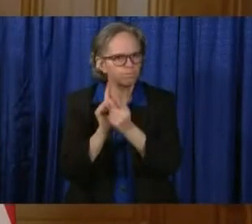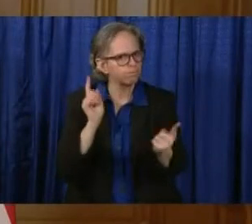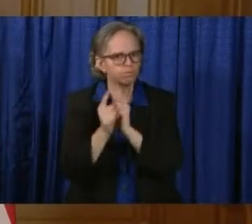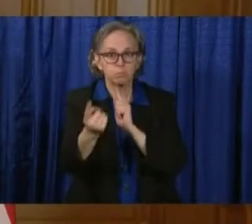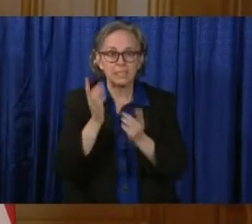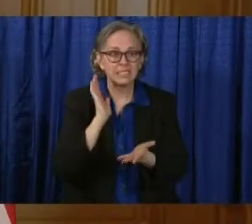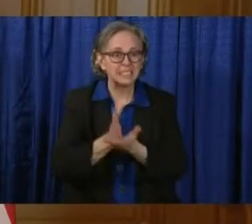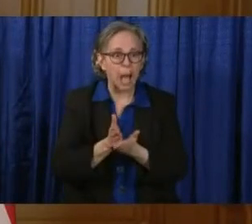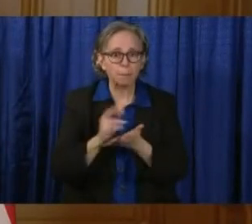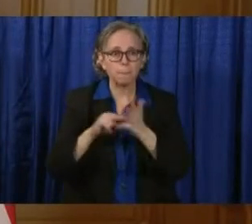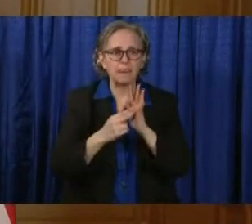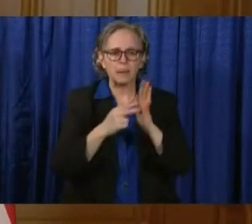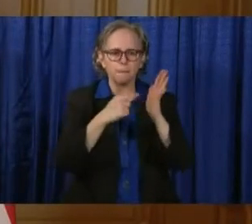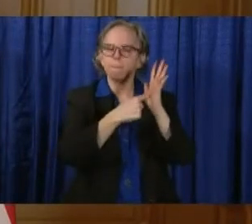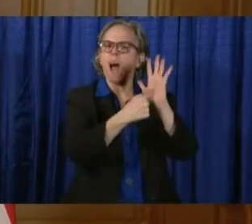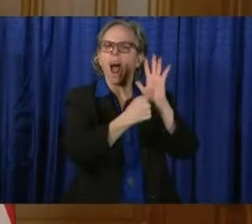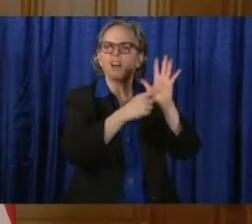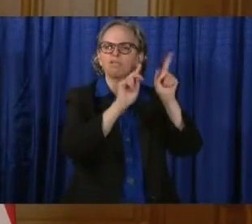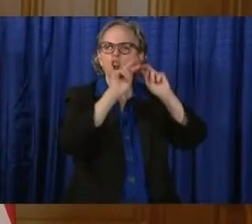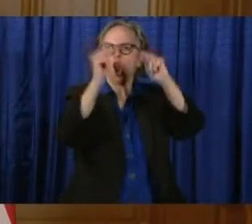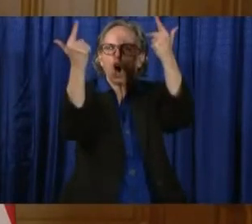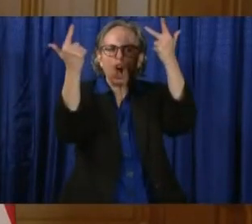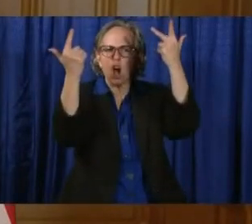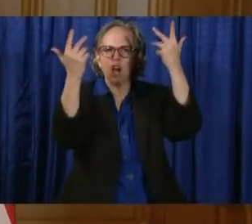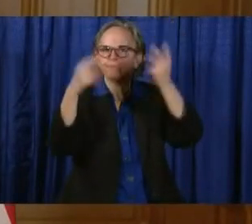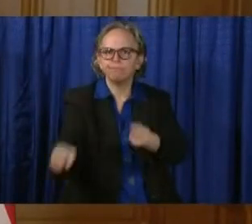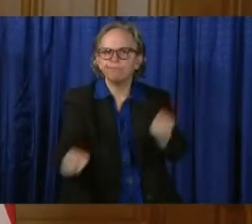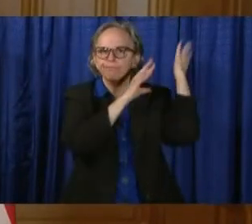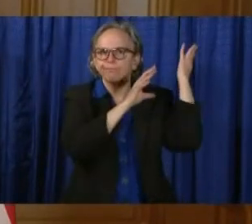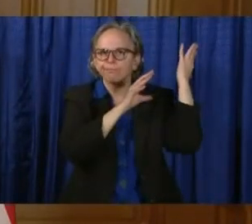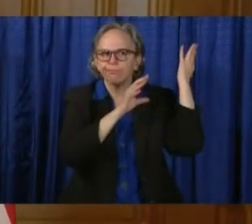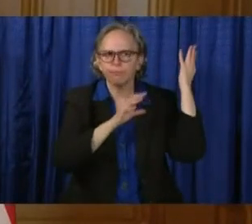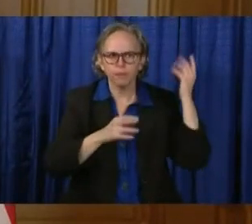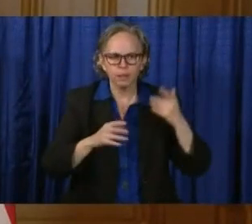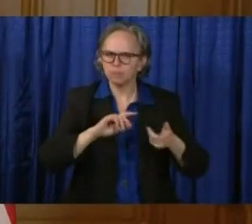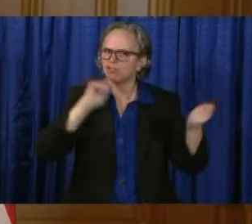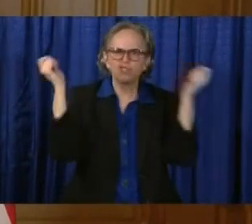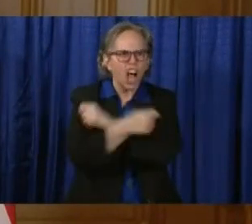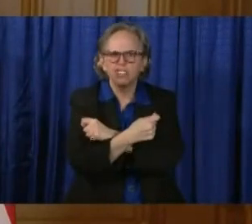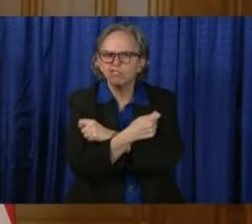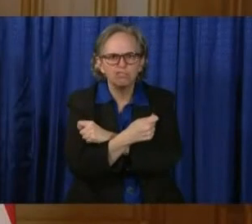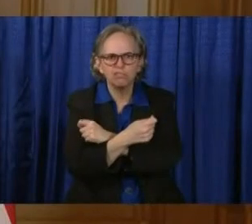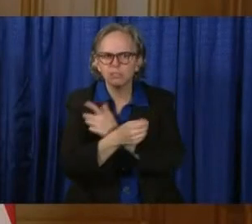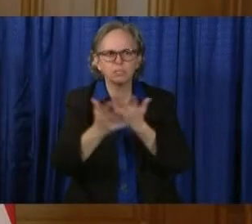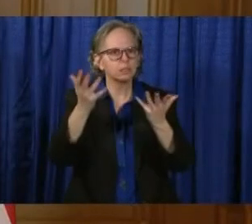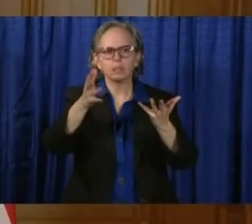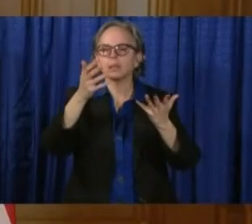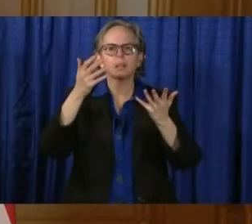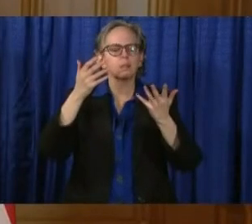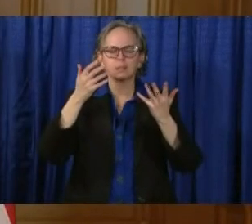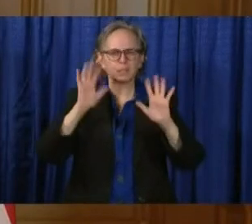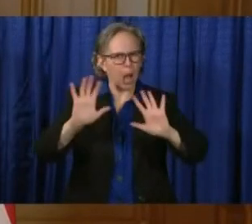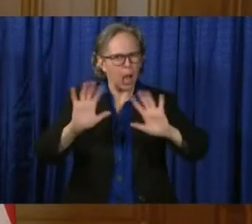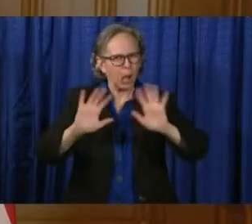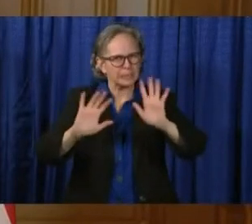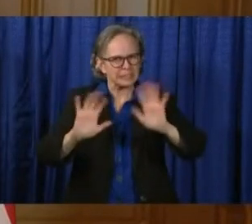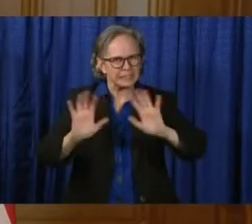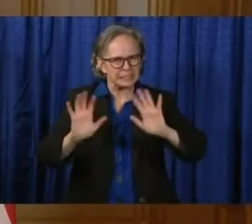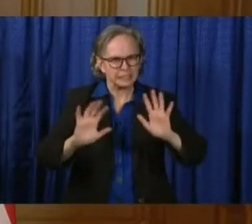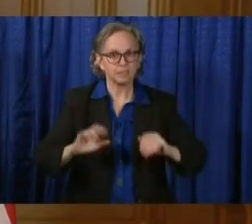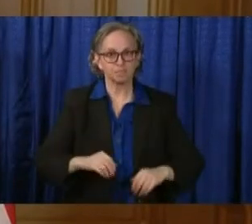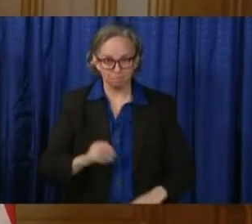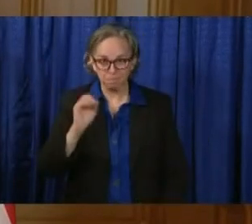And you fundamentally change what is going on. Thank you.